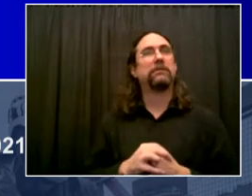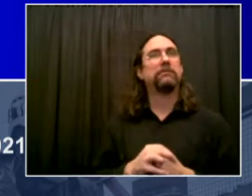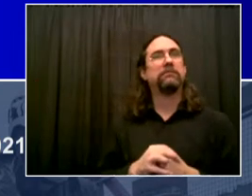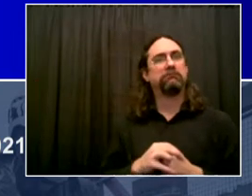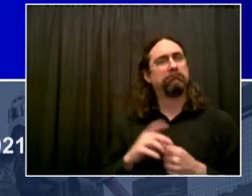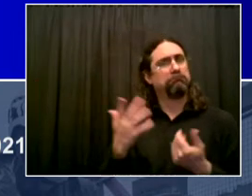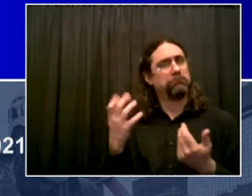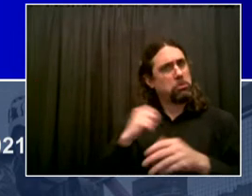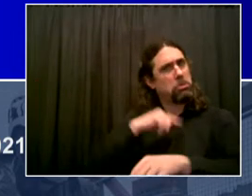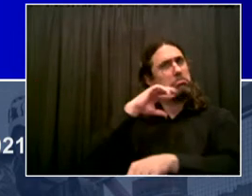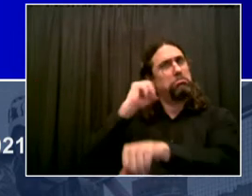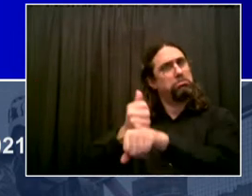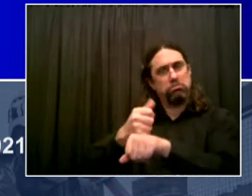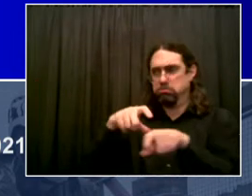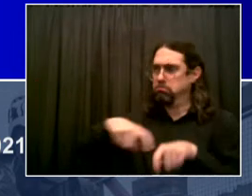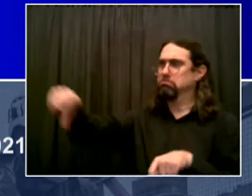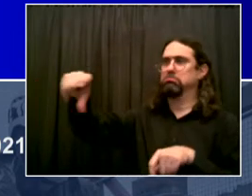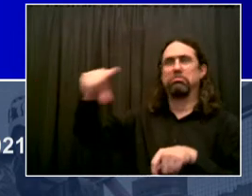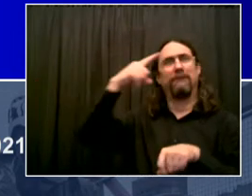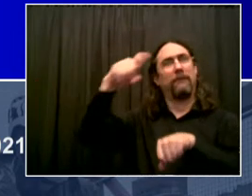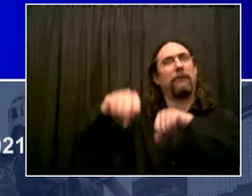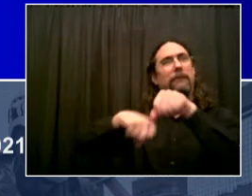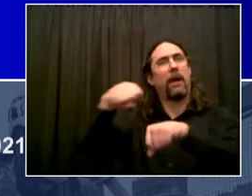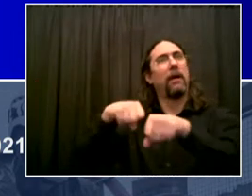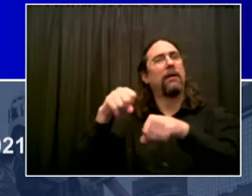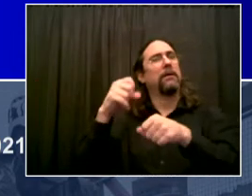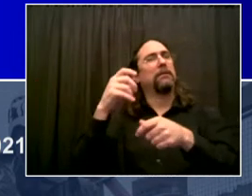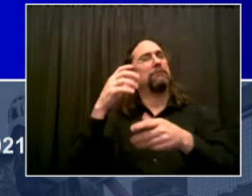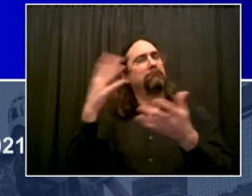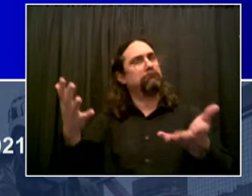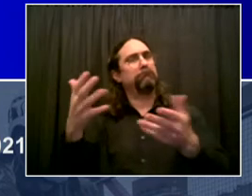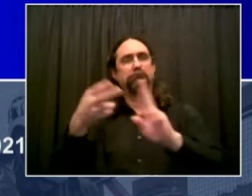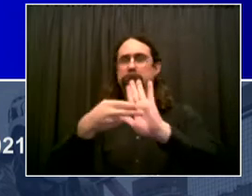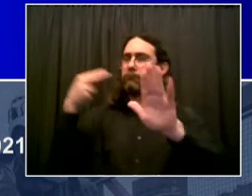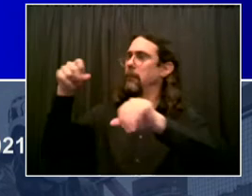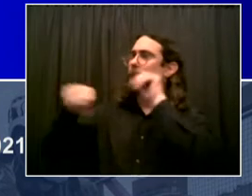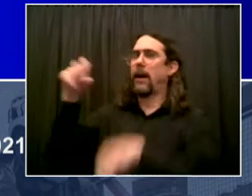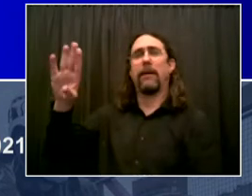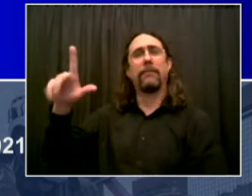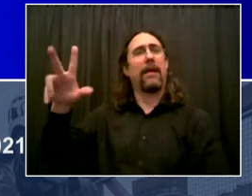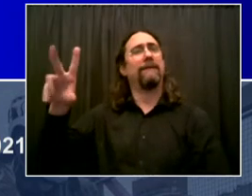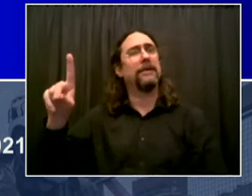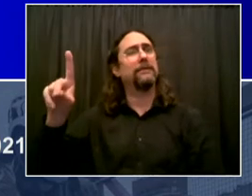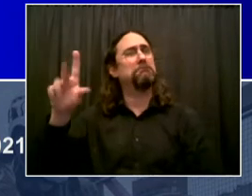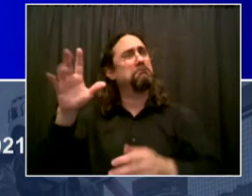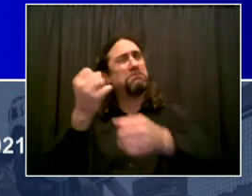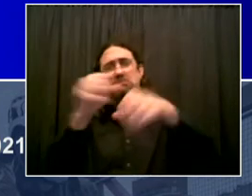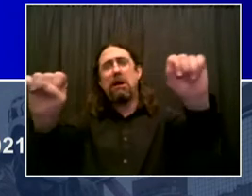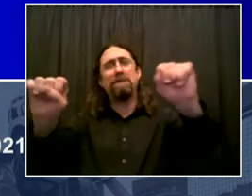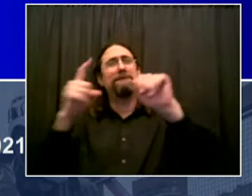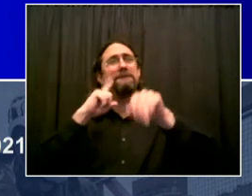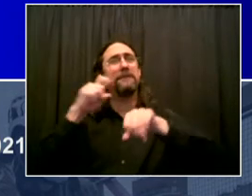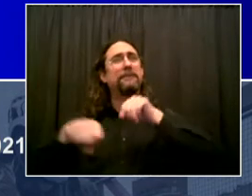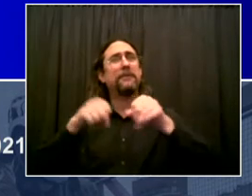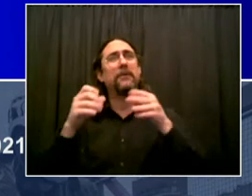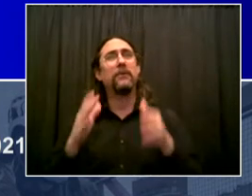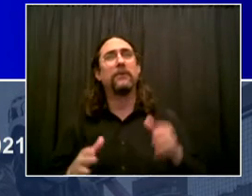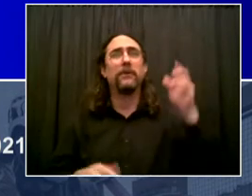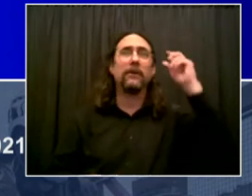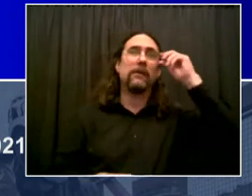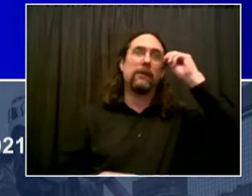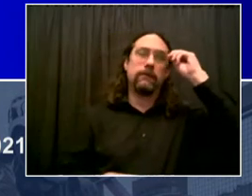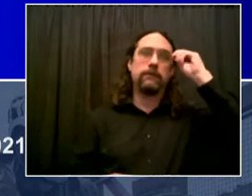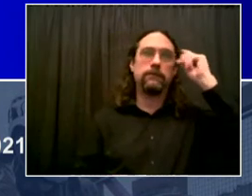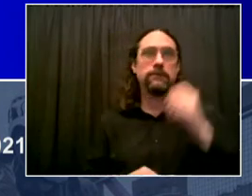and connect key bike lanes to each other. So this is all about creating a cyclist-friendly,